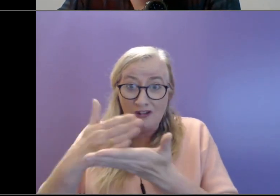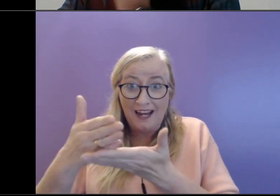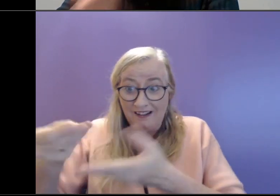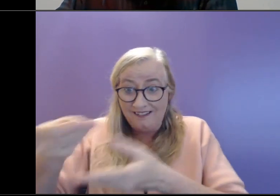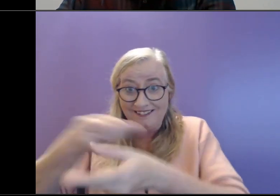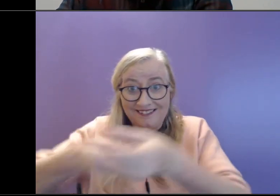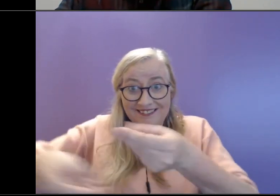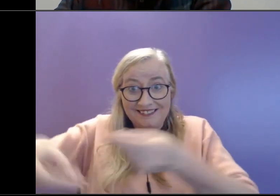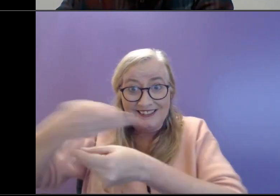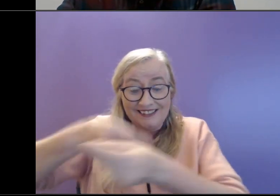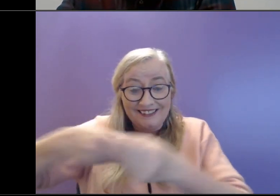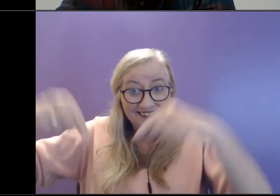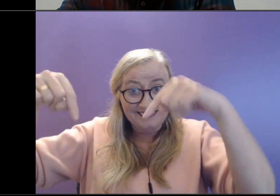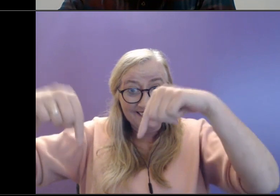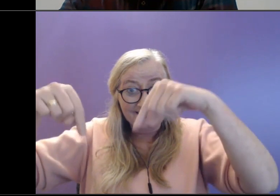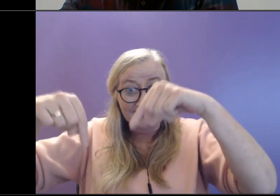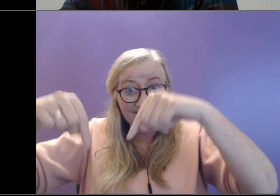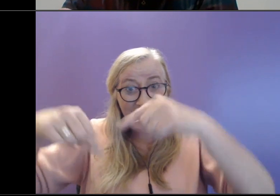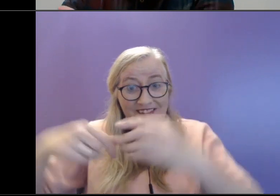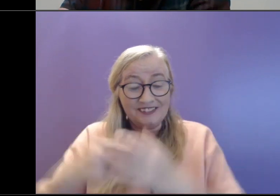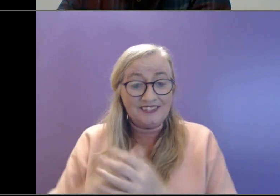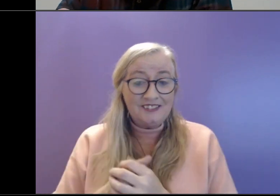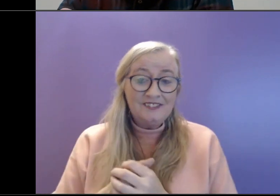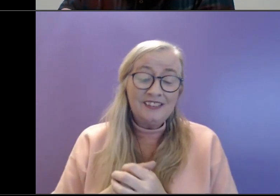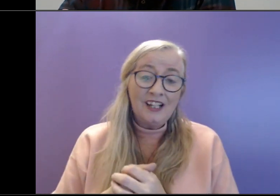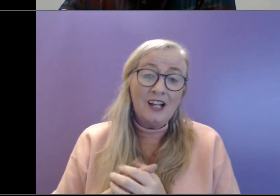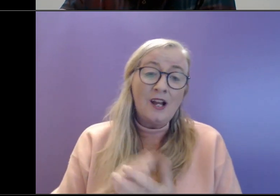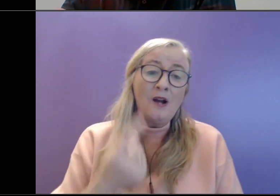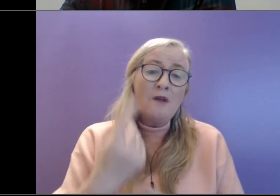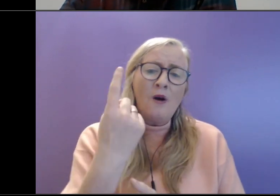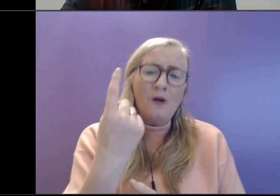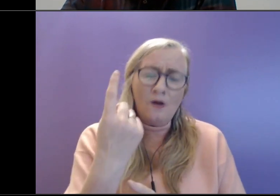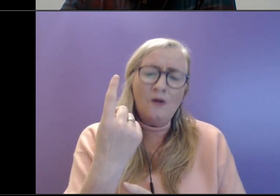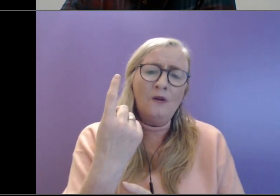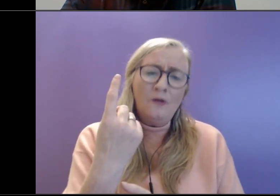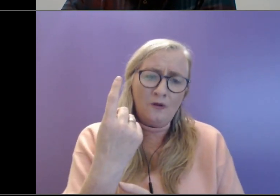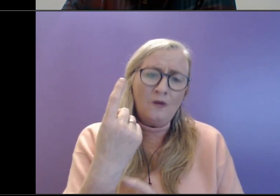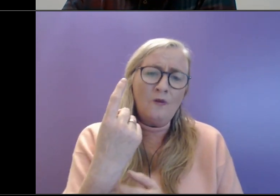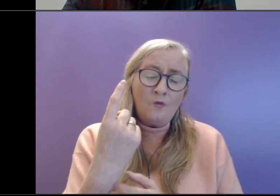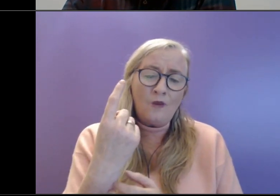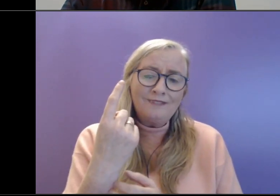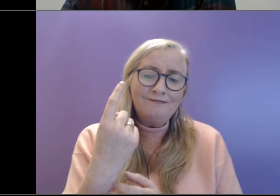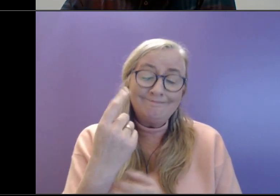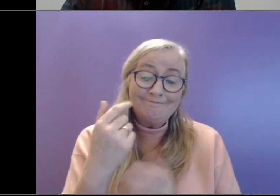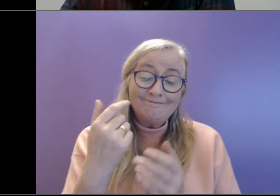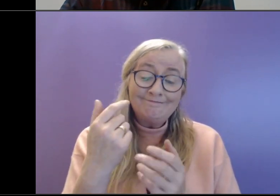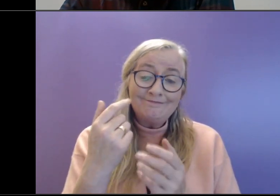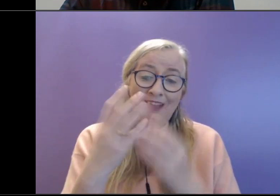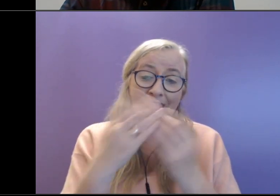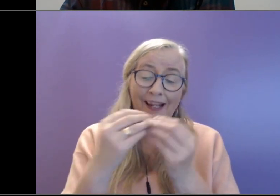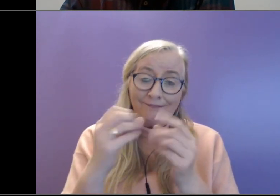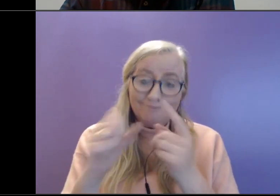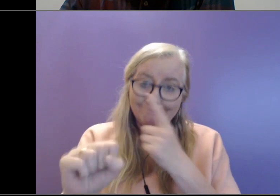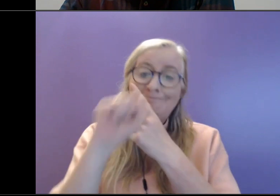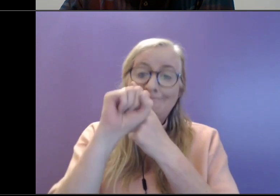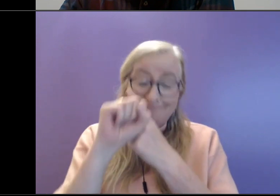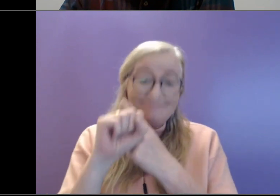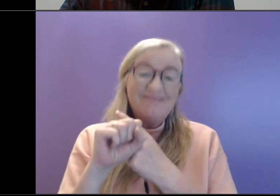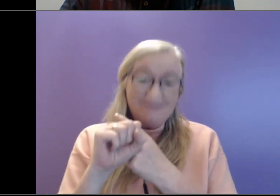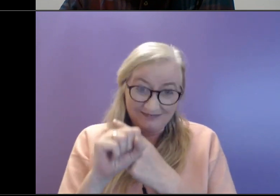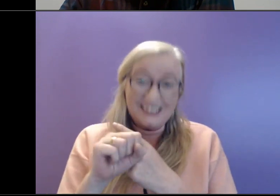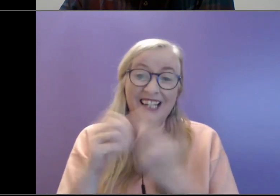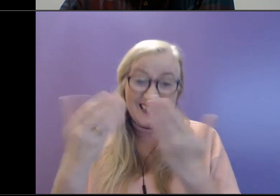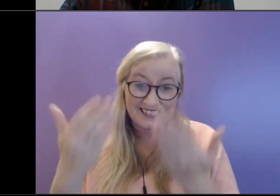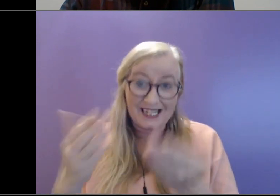I think the other thing that's really stood out, I think about that, I think I completely agree. I think it's getting difficult to